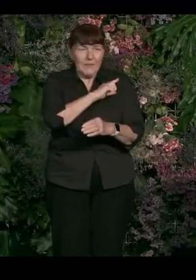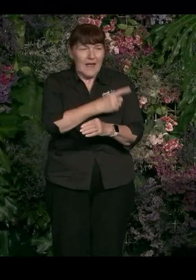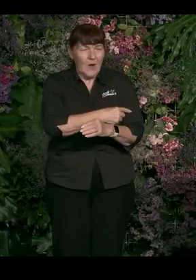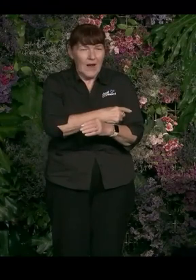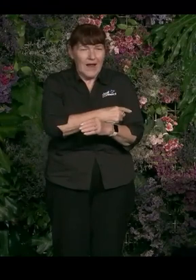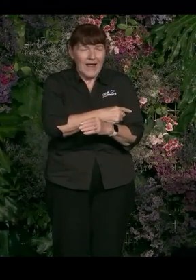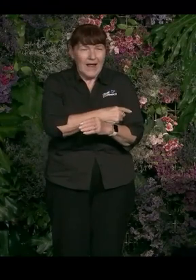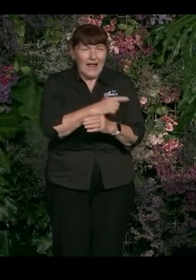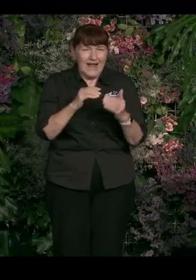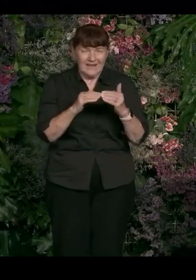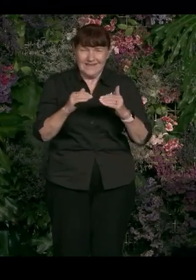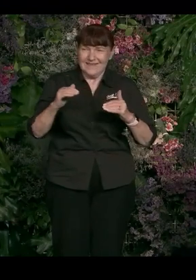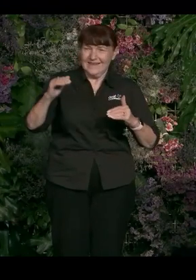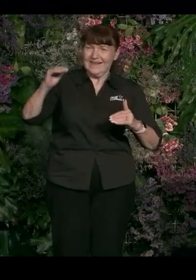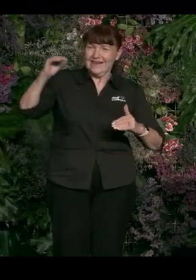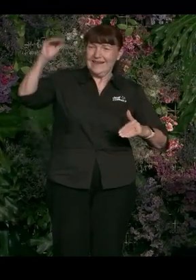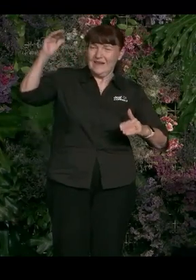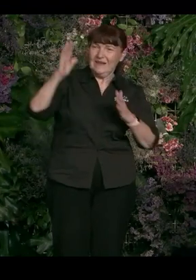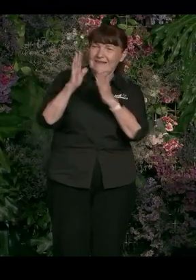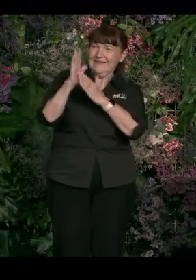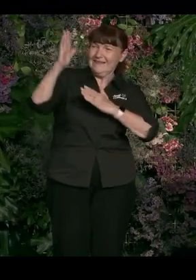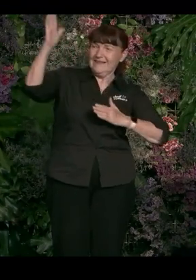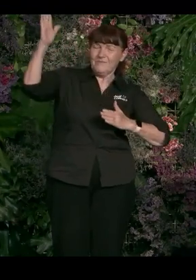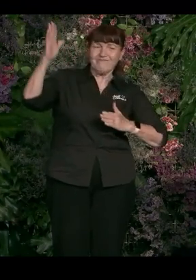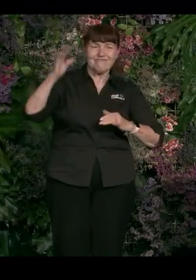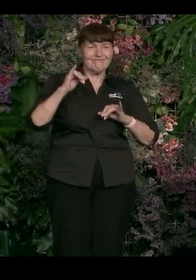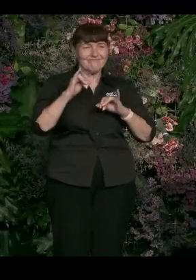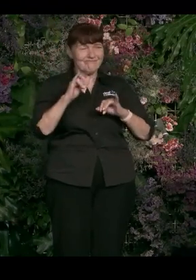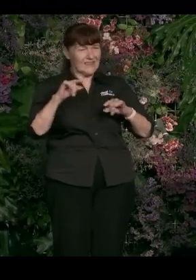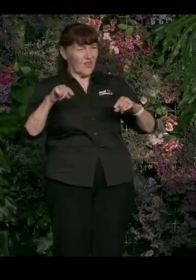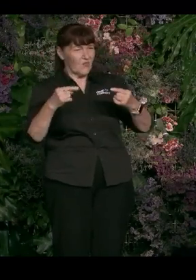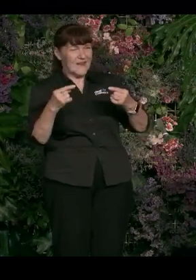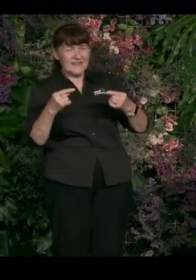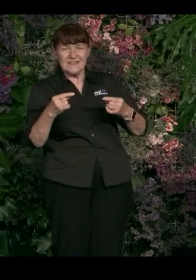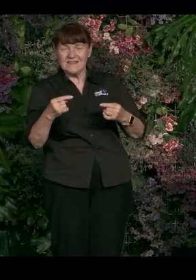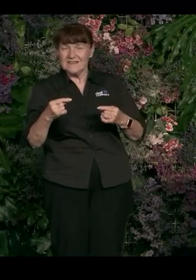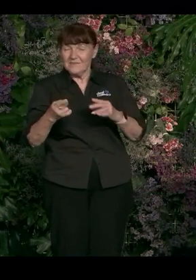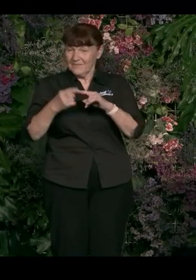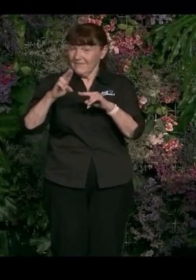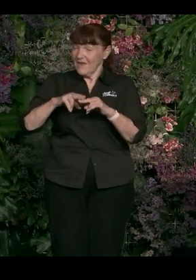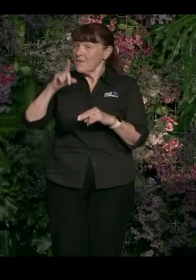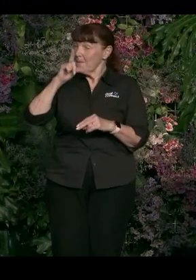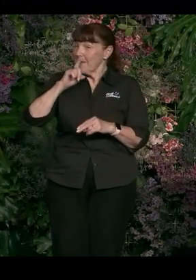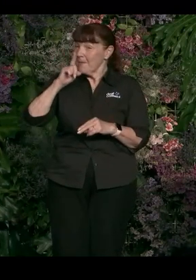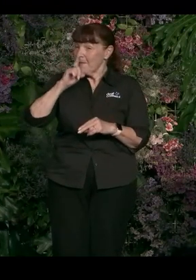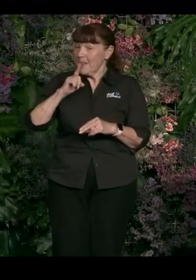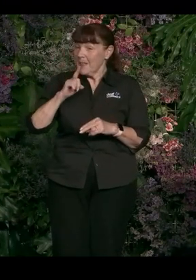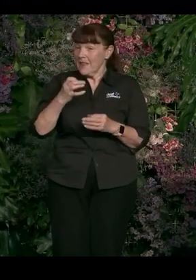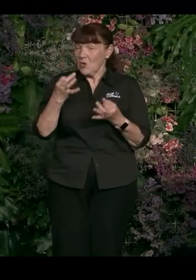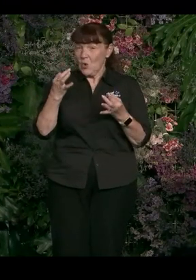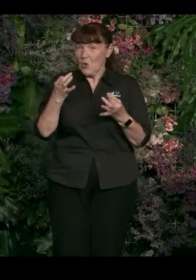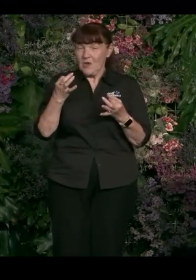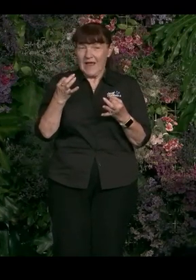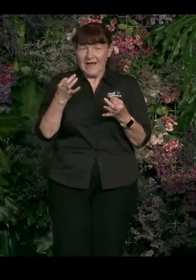bottom is growing, then that's a very real threat. And if people don't have power